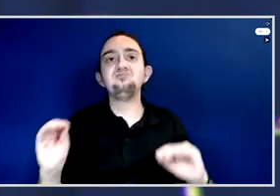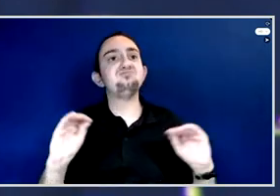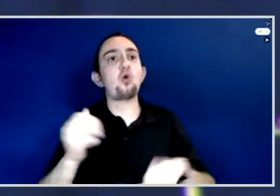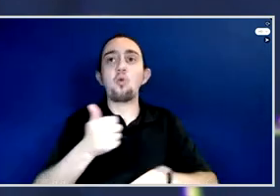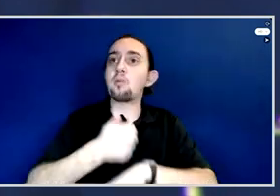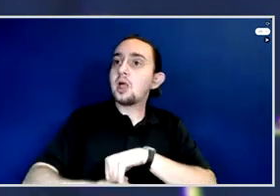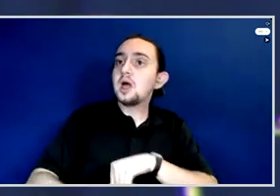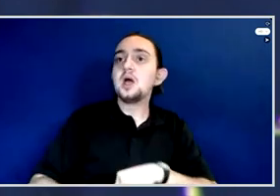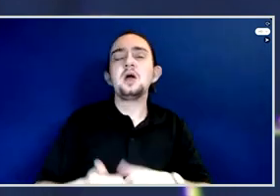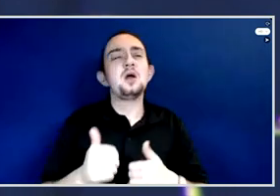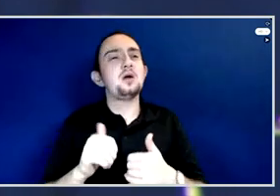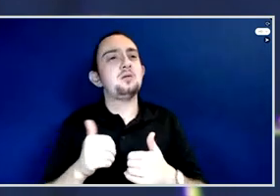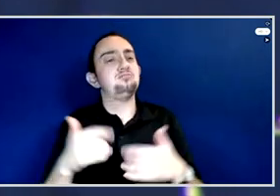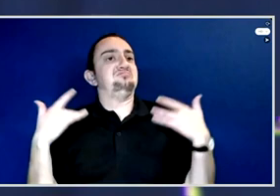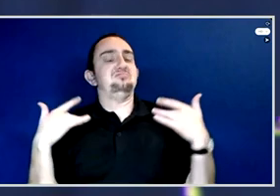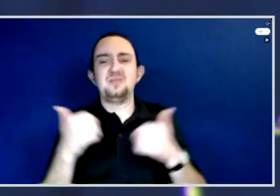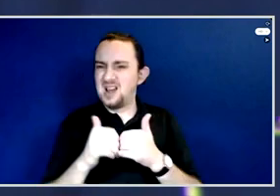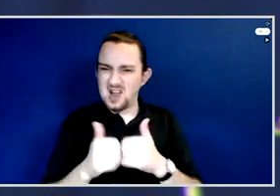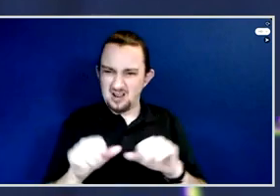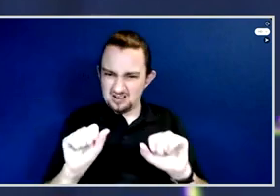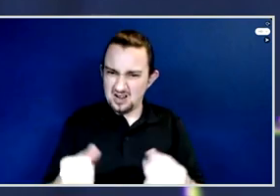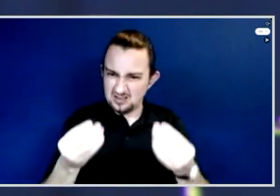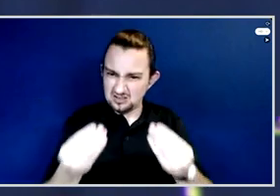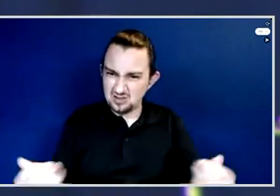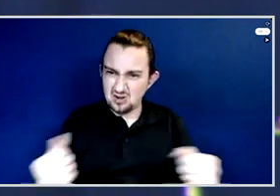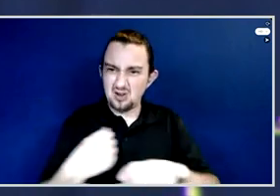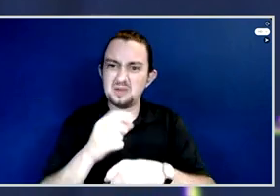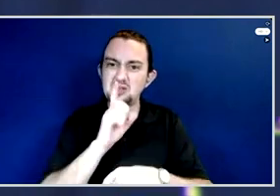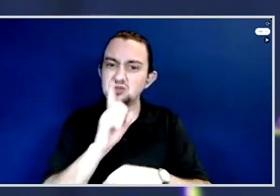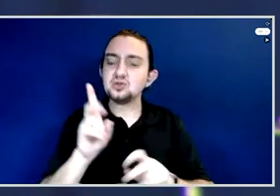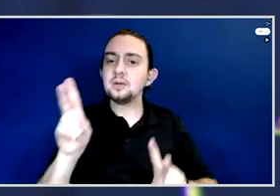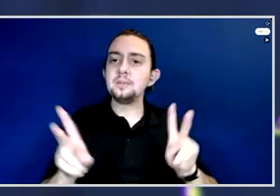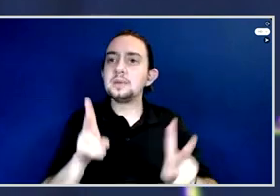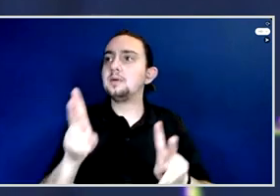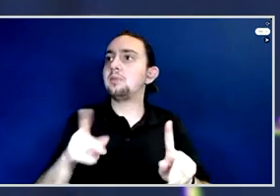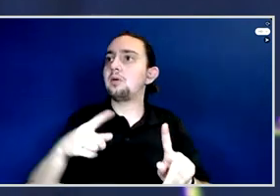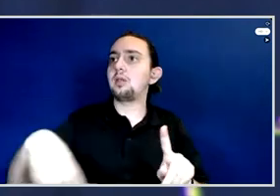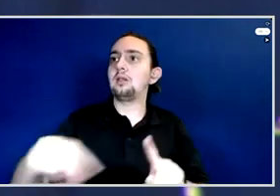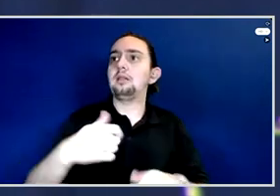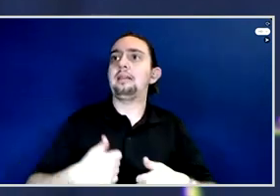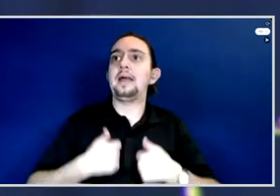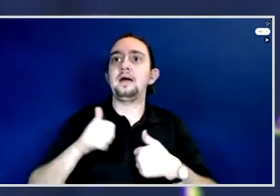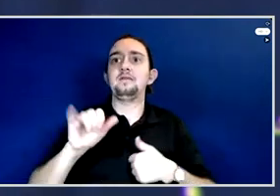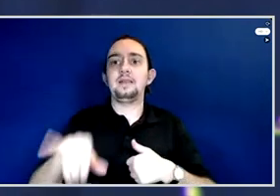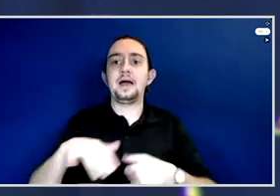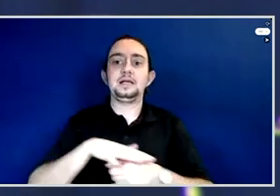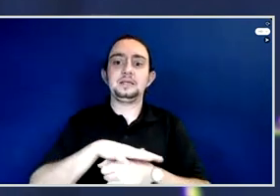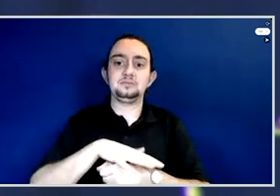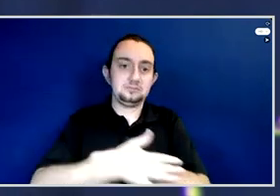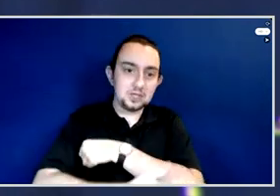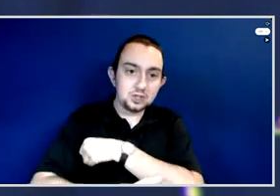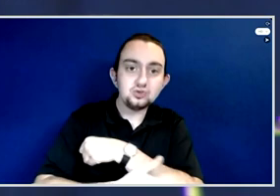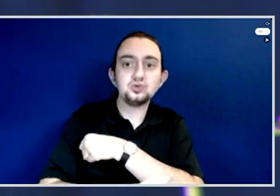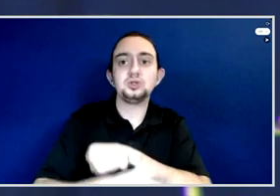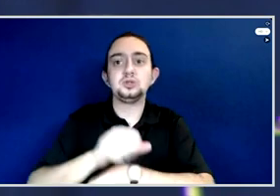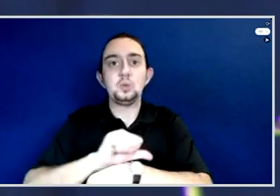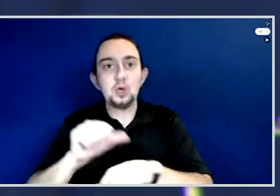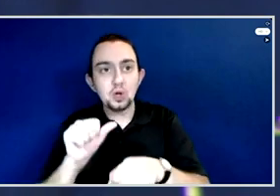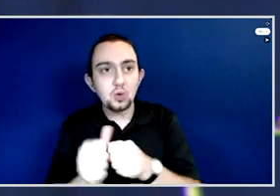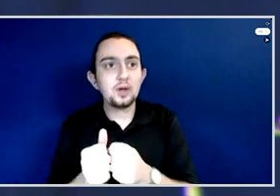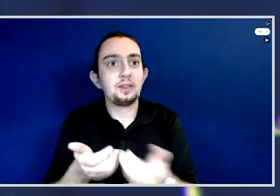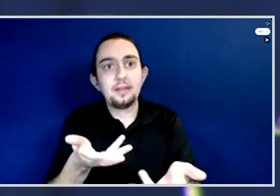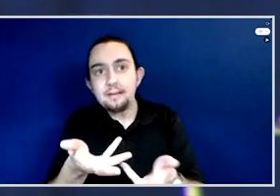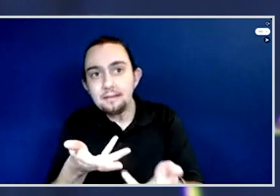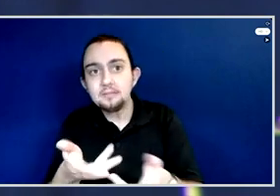solutions that will ensure that we have mobilized the citizens, we have worked with the allies in different places at the international level,